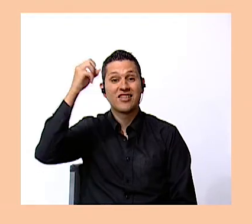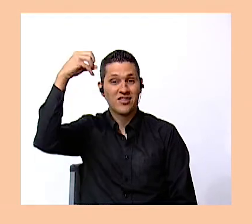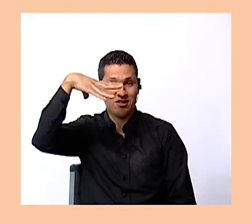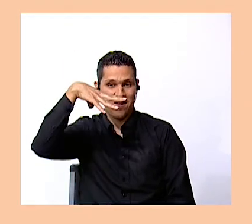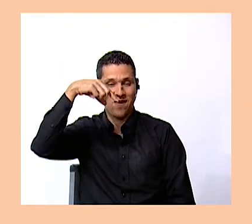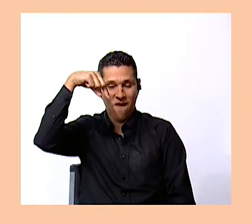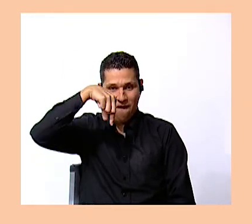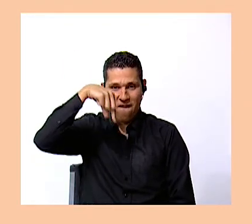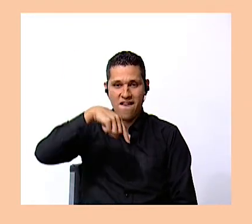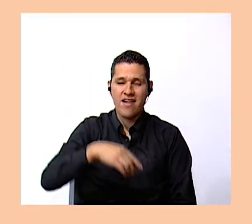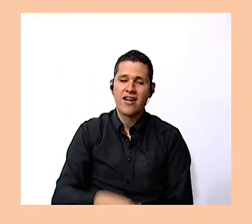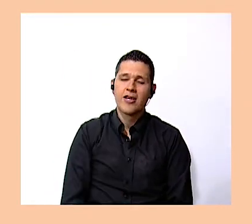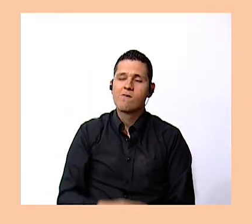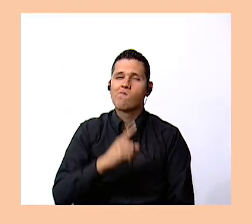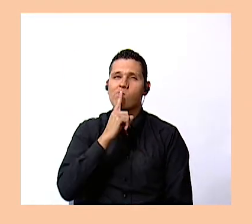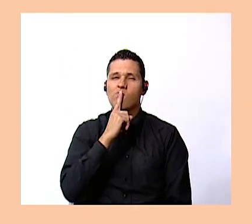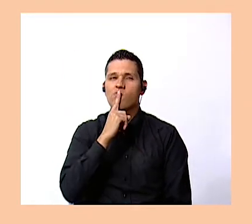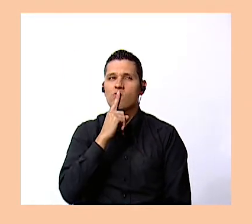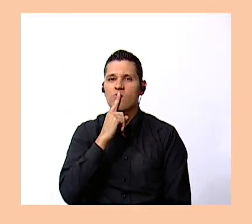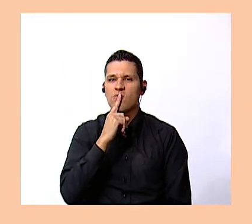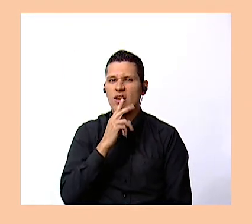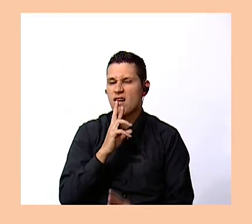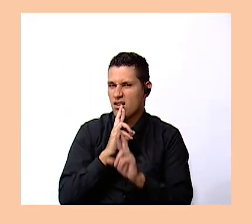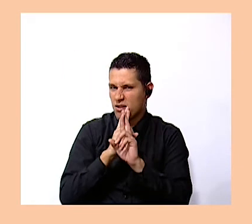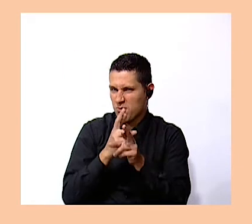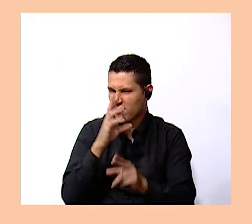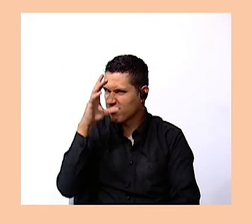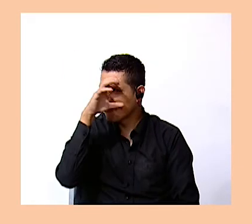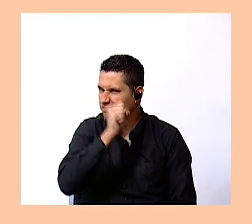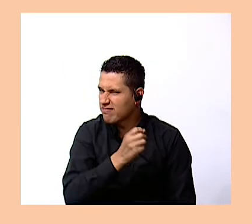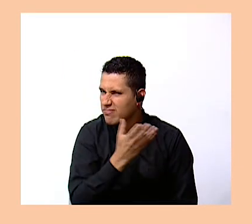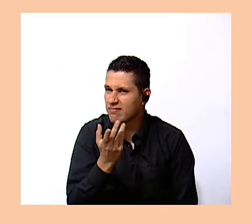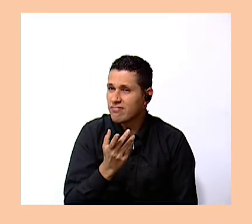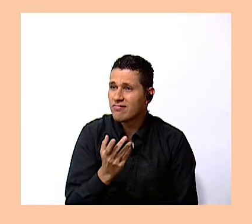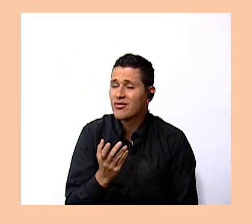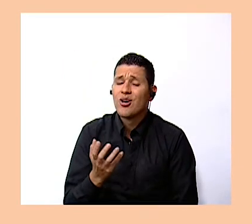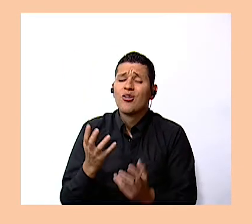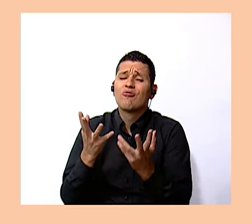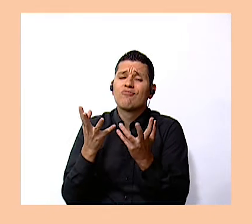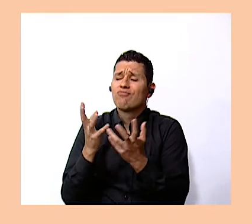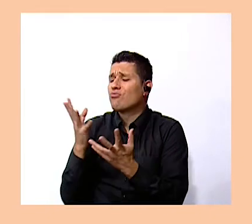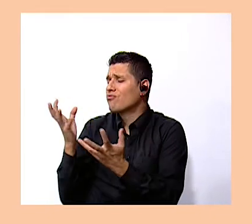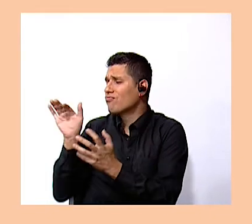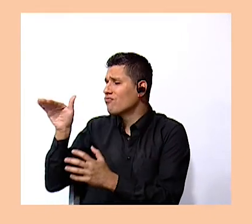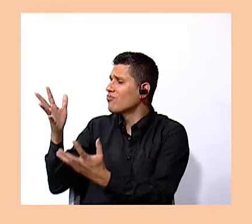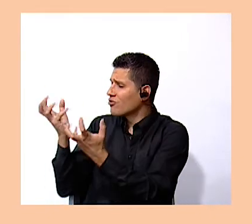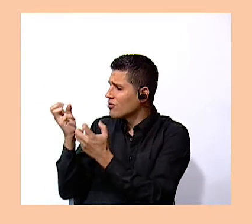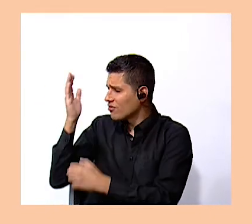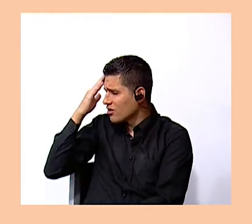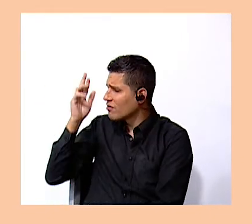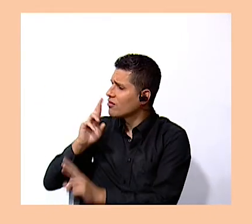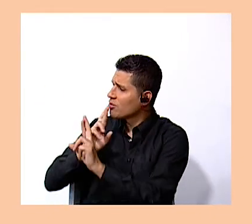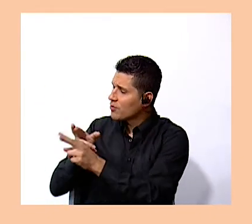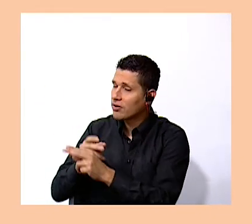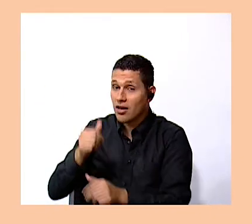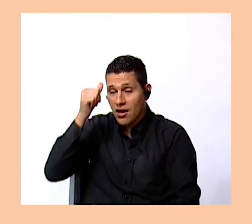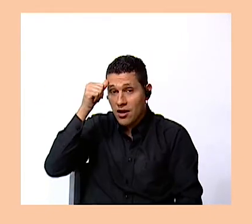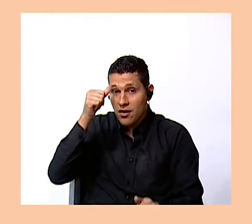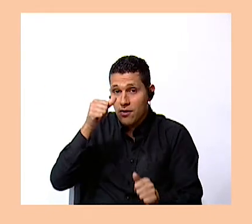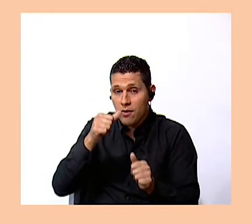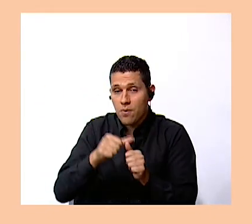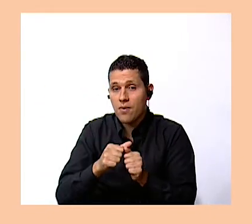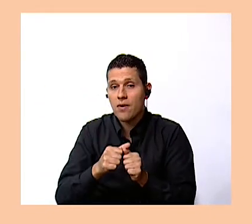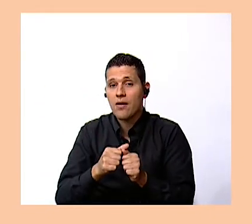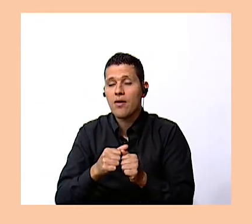and what about the answer for the riddle yo quiero saber la respuesta remember i am a living